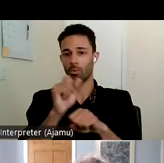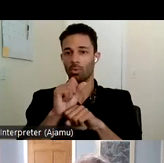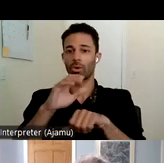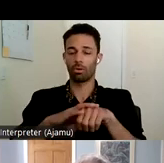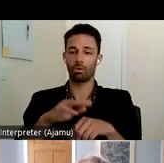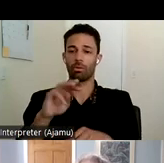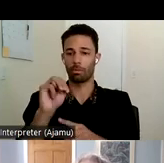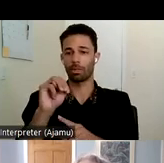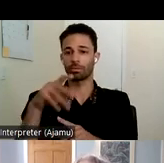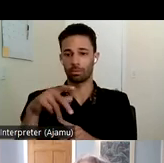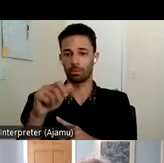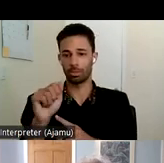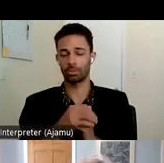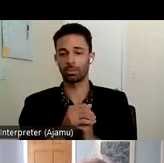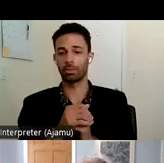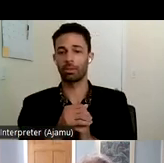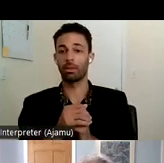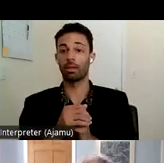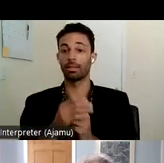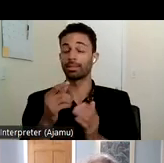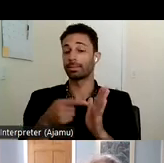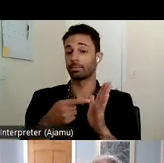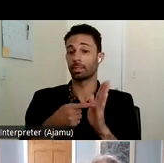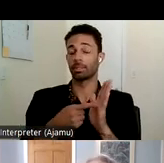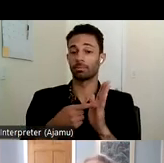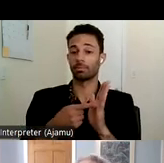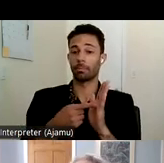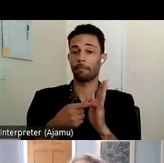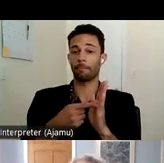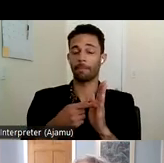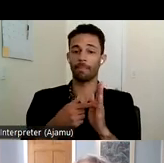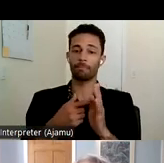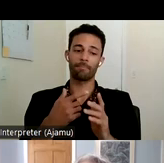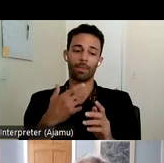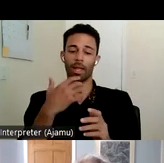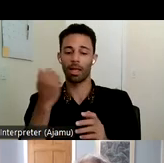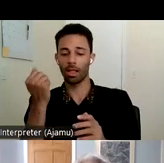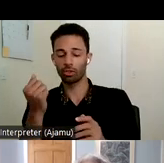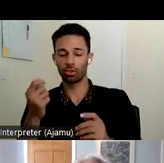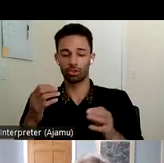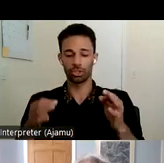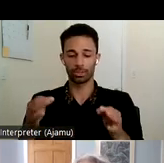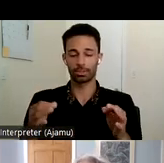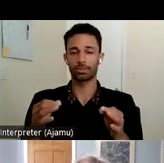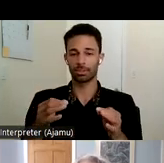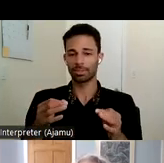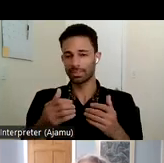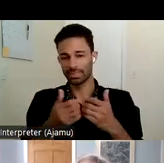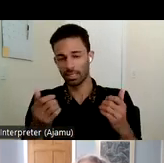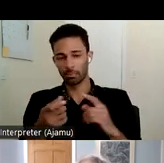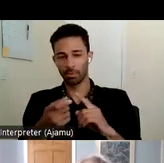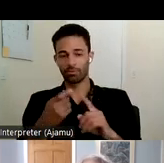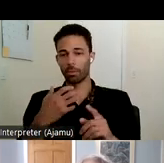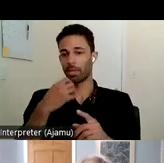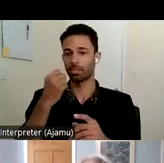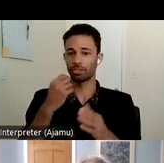you know sometimes the elder justice uh network is seen as separate or apart from aging services and so including this